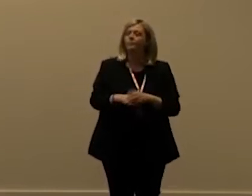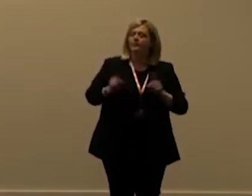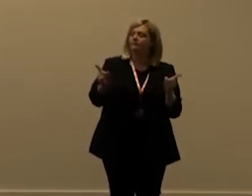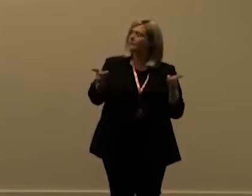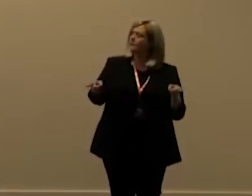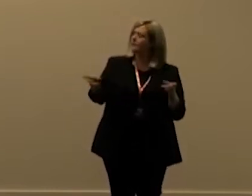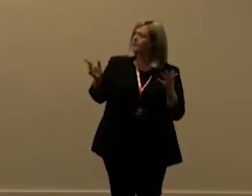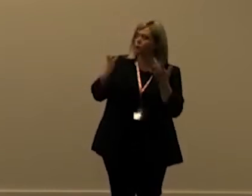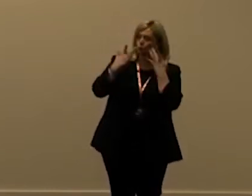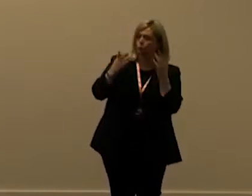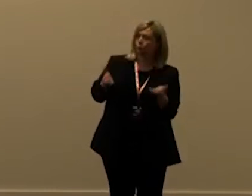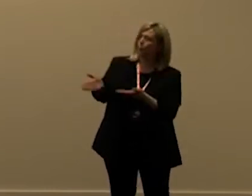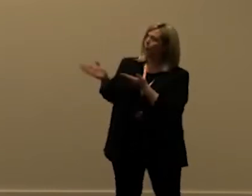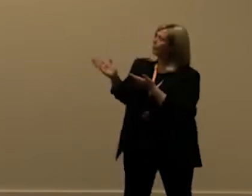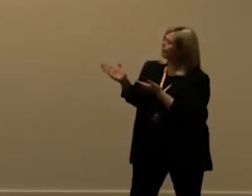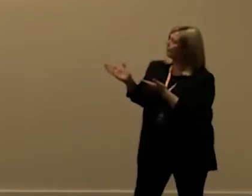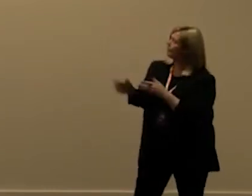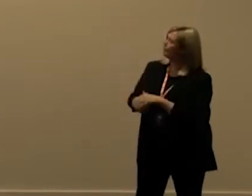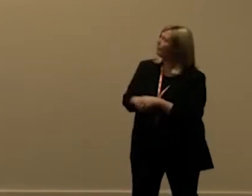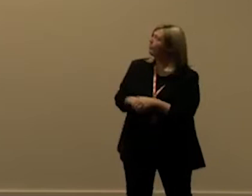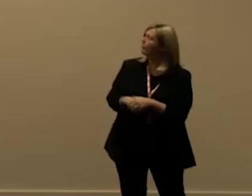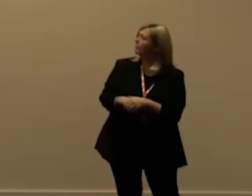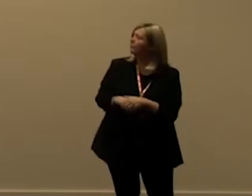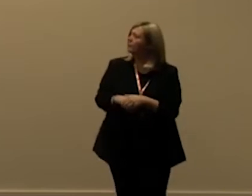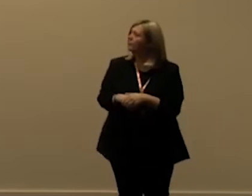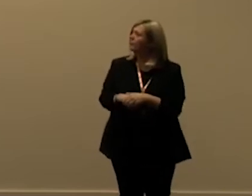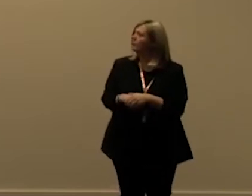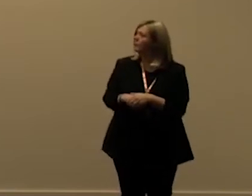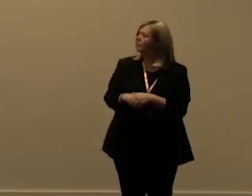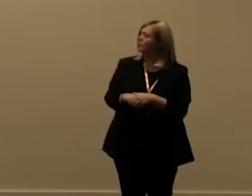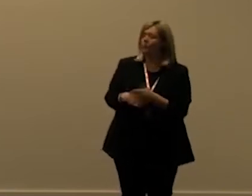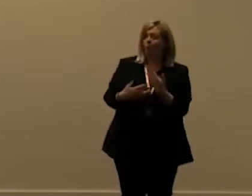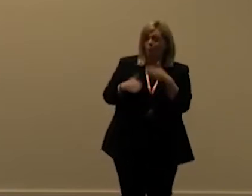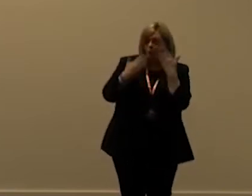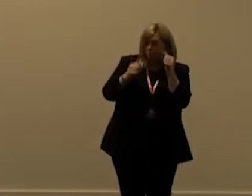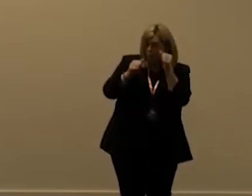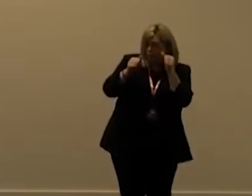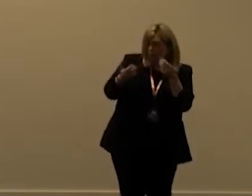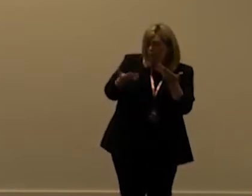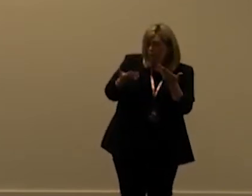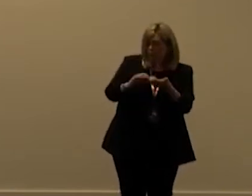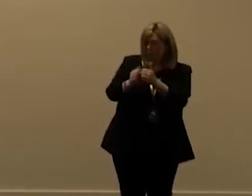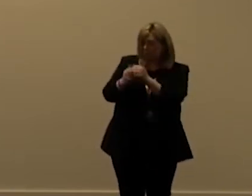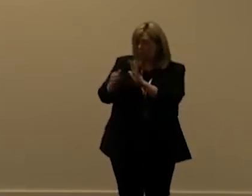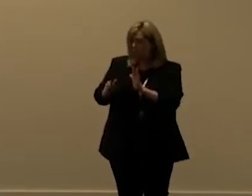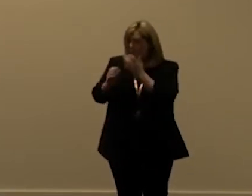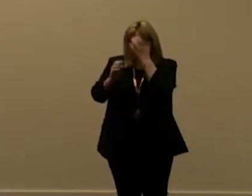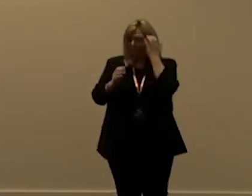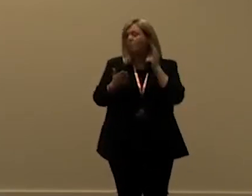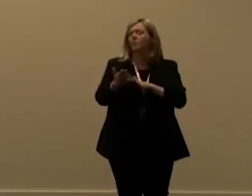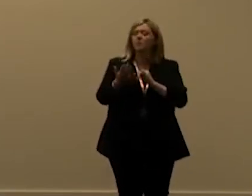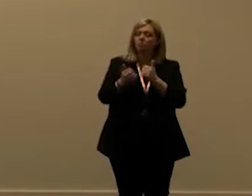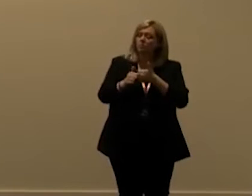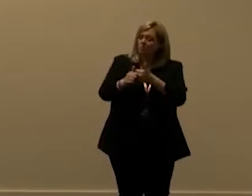and this difference is not known by for instance many partners and even microsoft